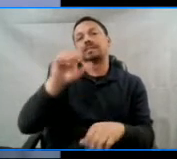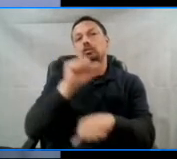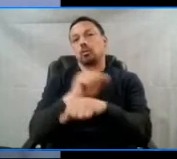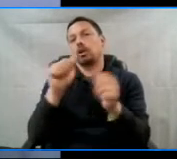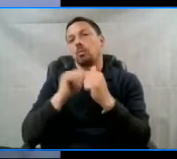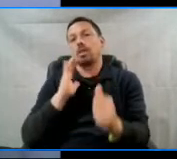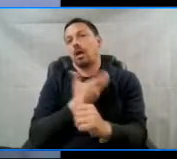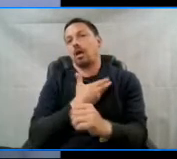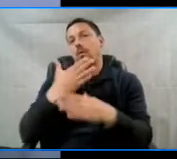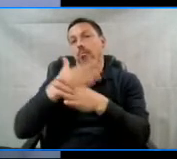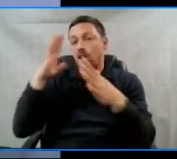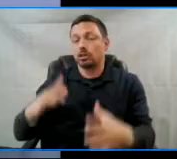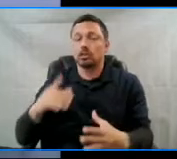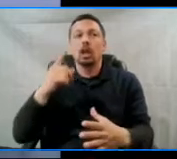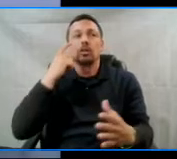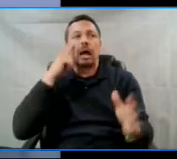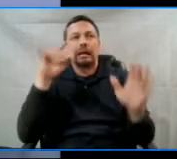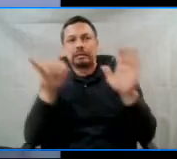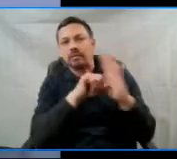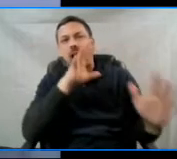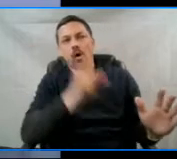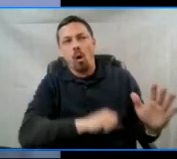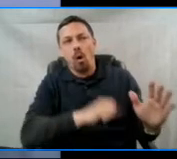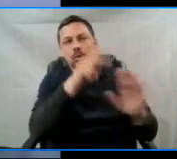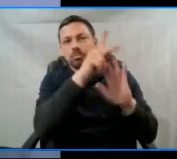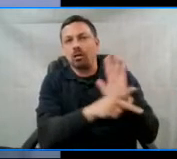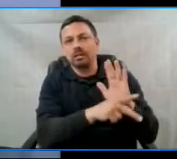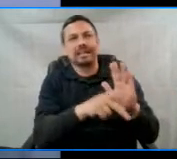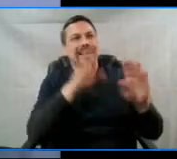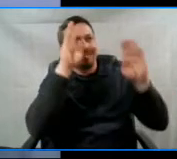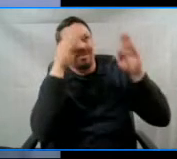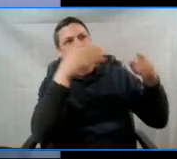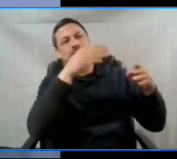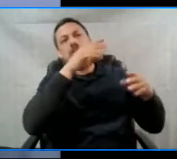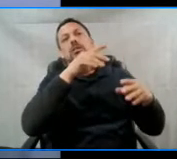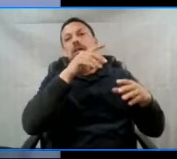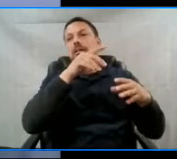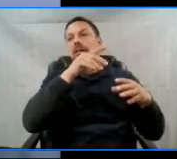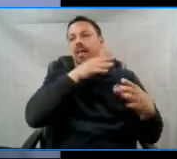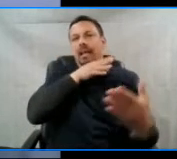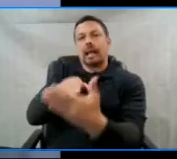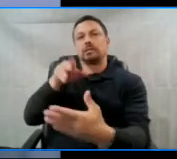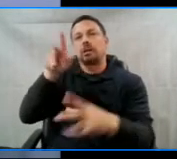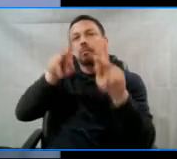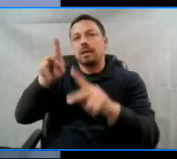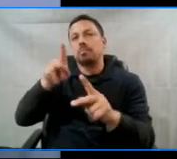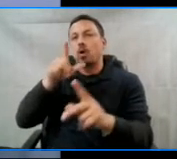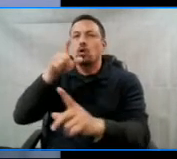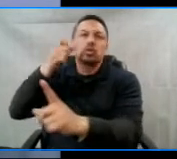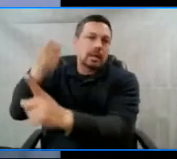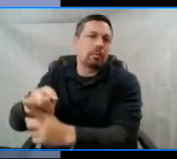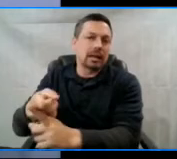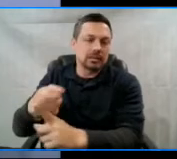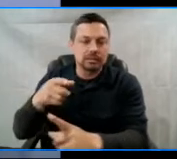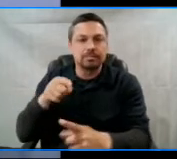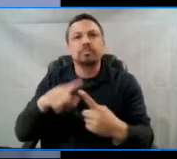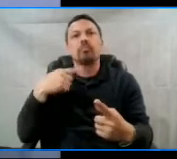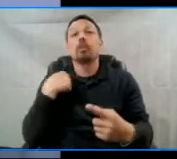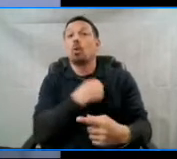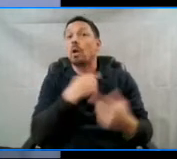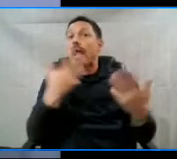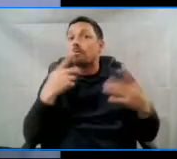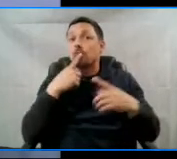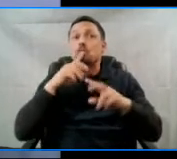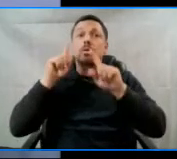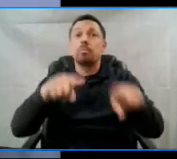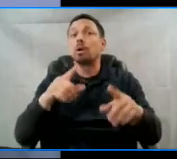identify bold policies that center the needs of directly impacted people. And what we have to report is really exciting, because our